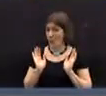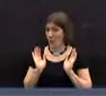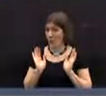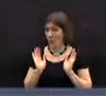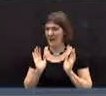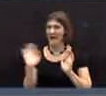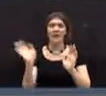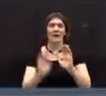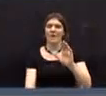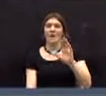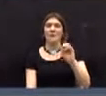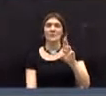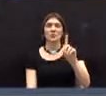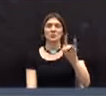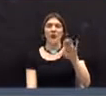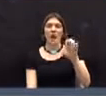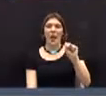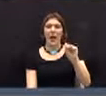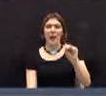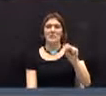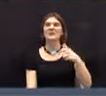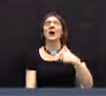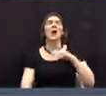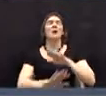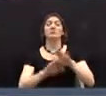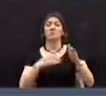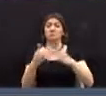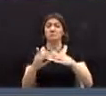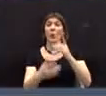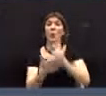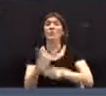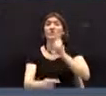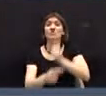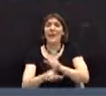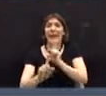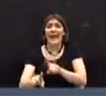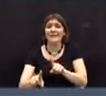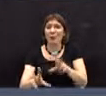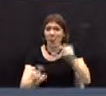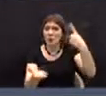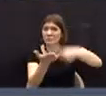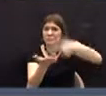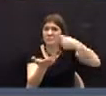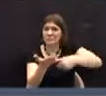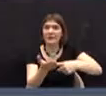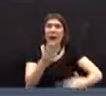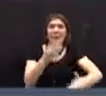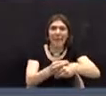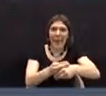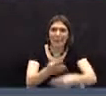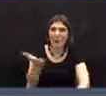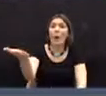I think this is, um, we could proceed with it anyway. What's the right answer that keeps the discussion going? Amend.